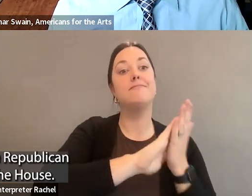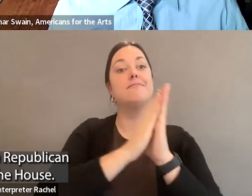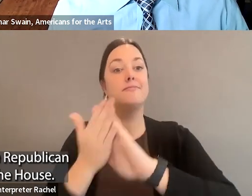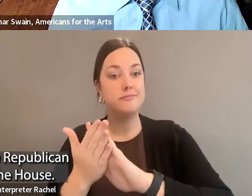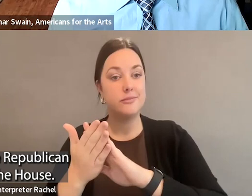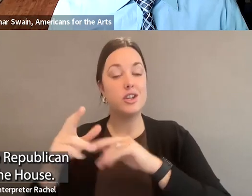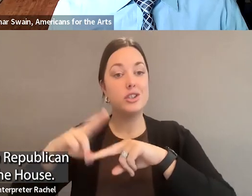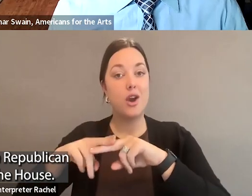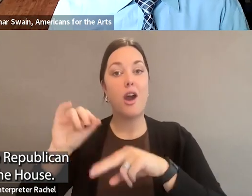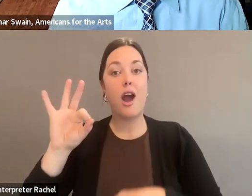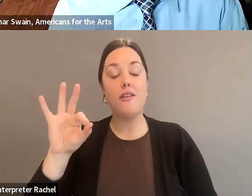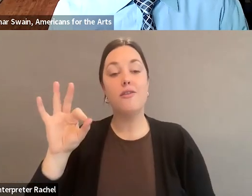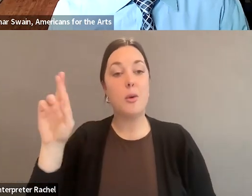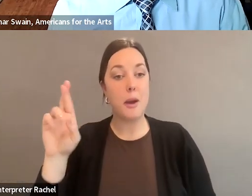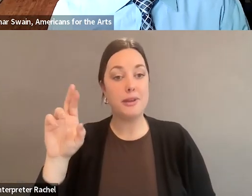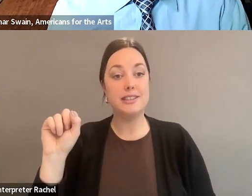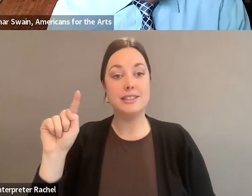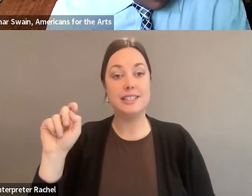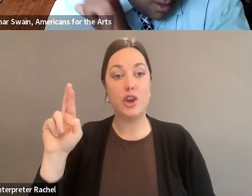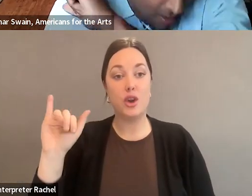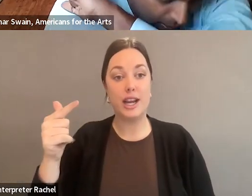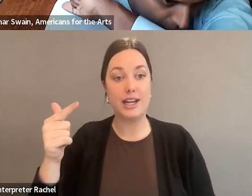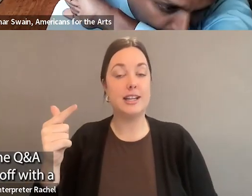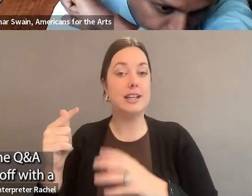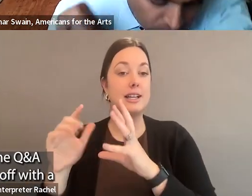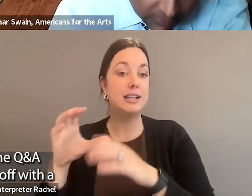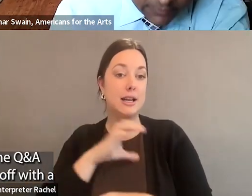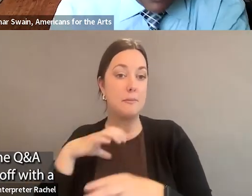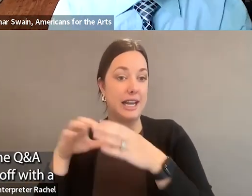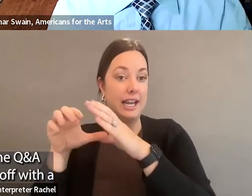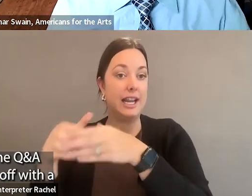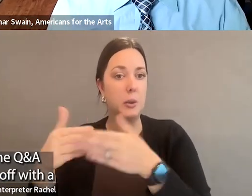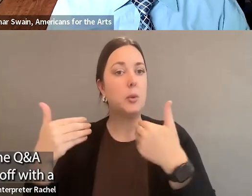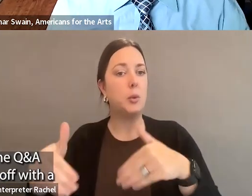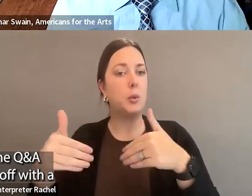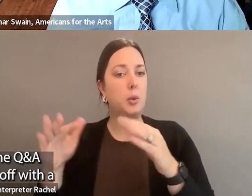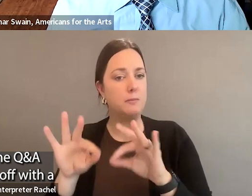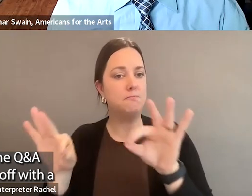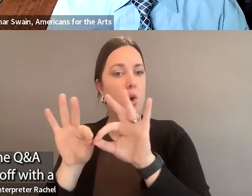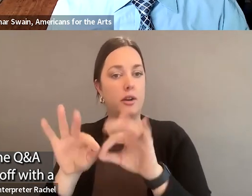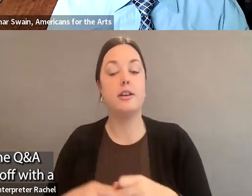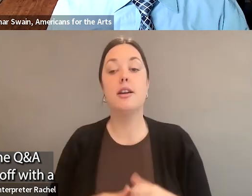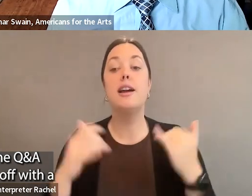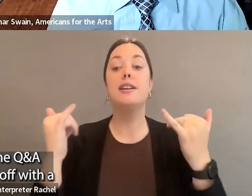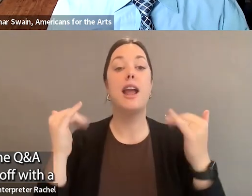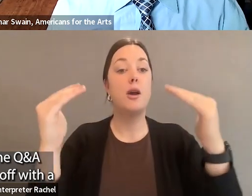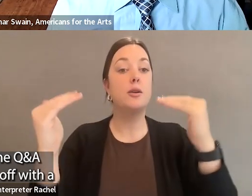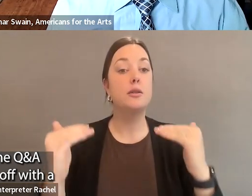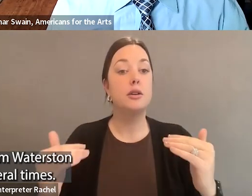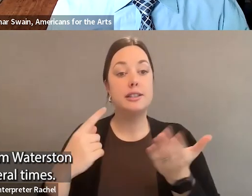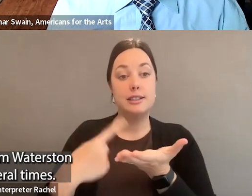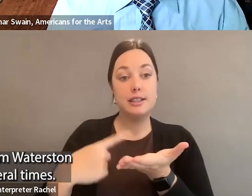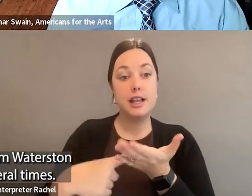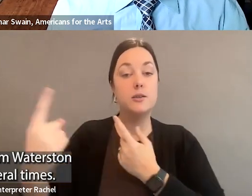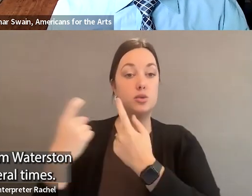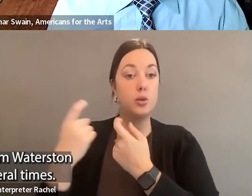of the Republican Steering Committee in the House. Okay, so now I'm going to the Q&A, and we're going to start off